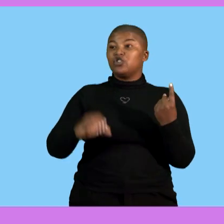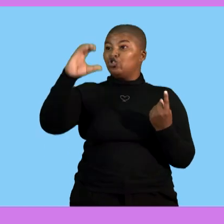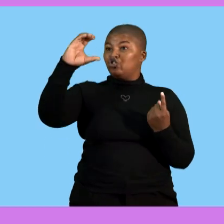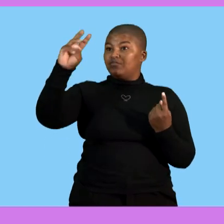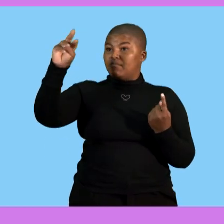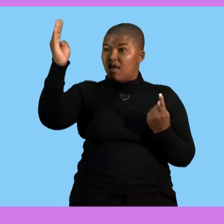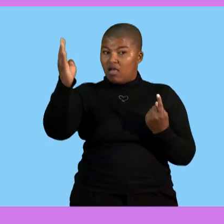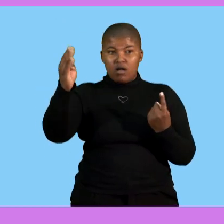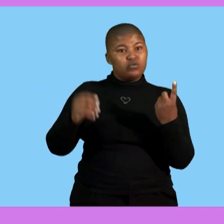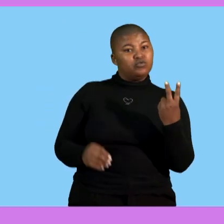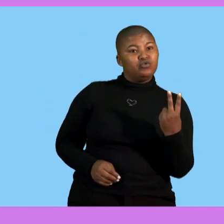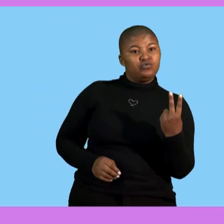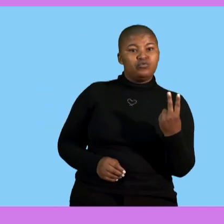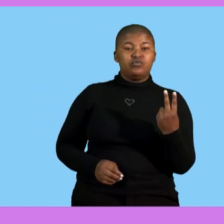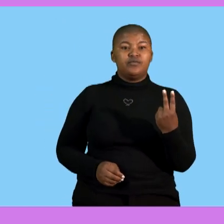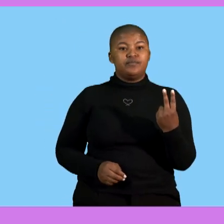and mayo.